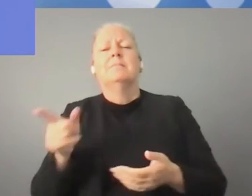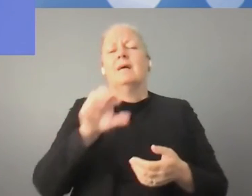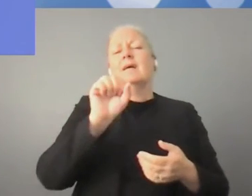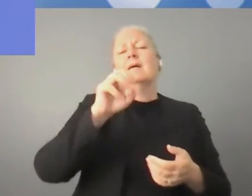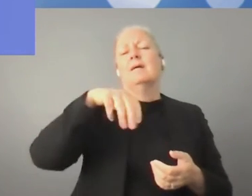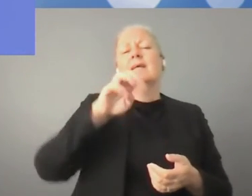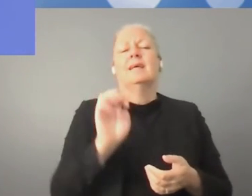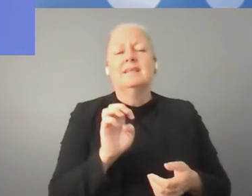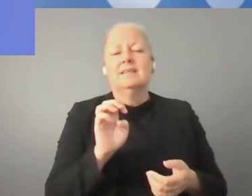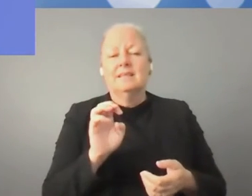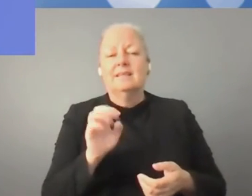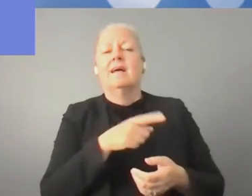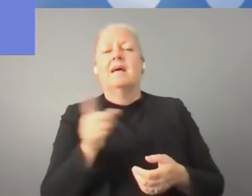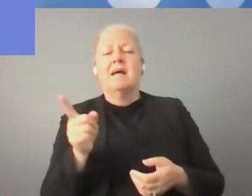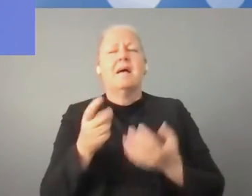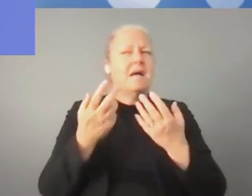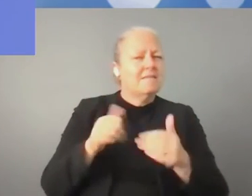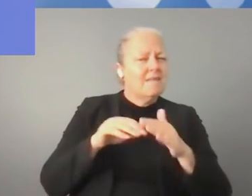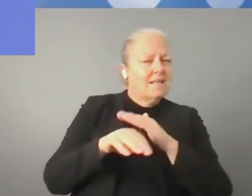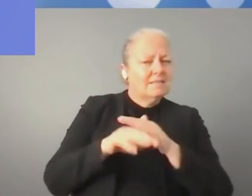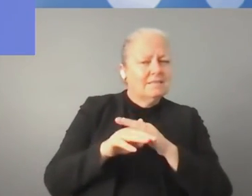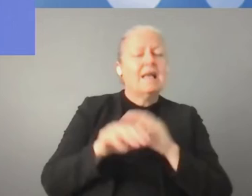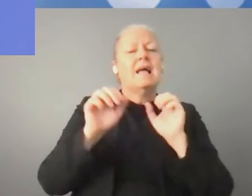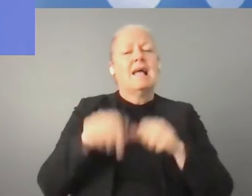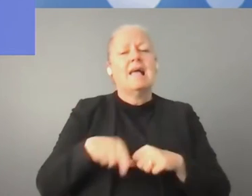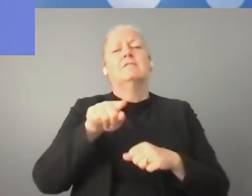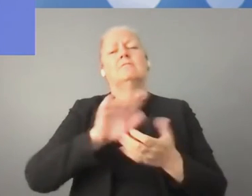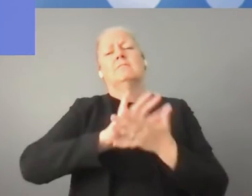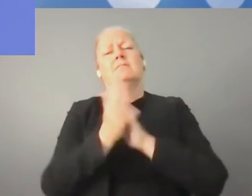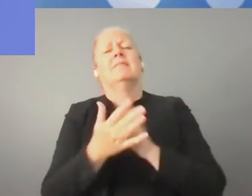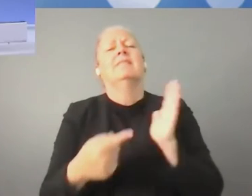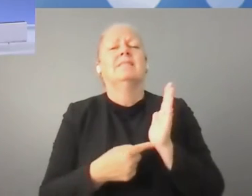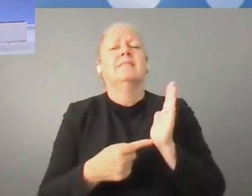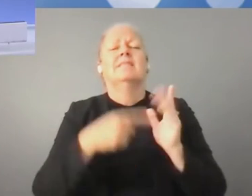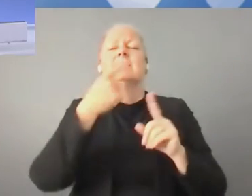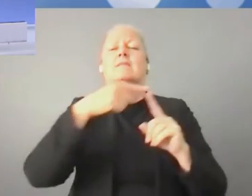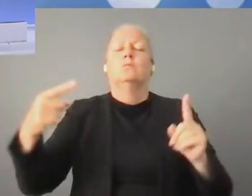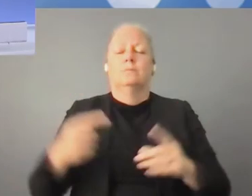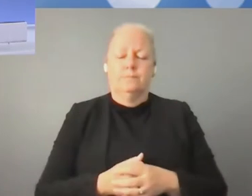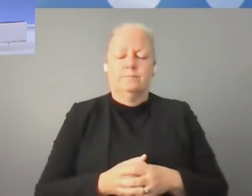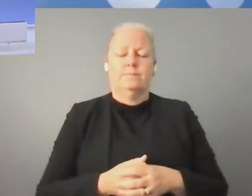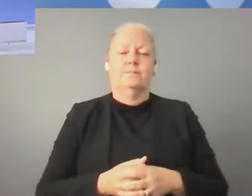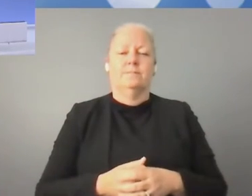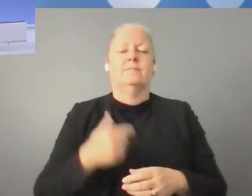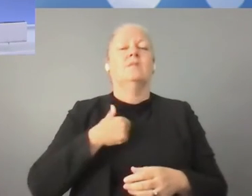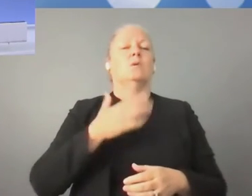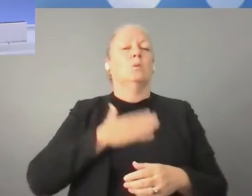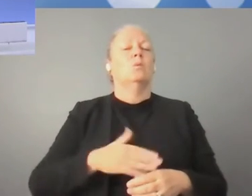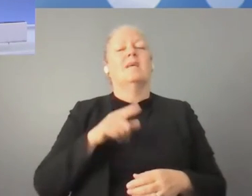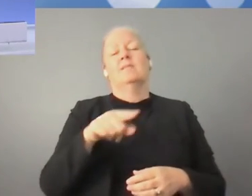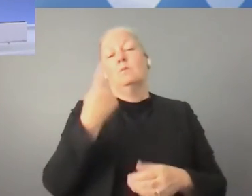digital transformation. you, Ambassador. I couldn't agree more because just to also give you an example from Poland, we are in the middle of